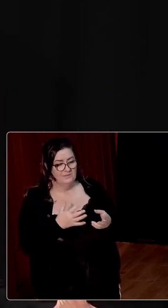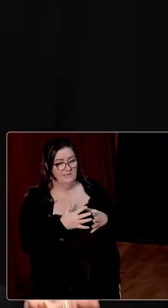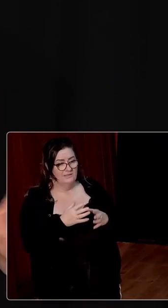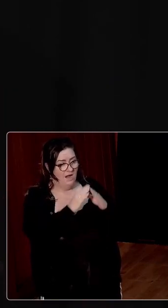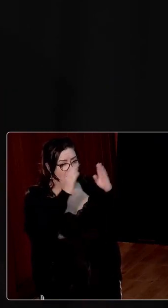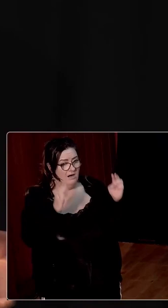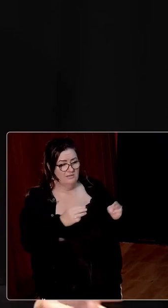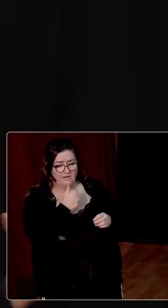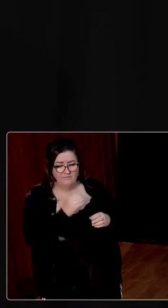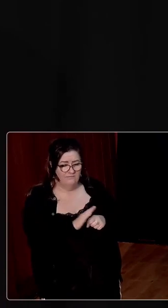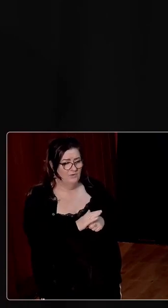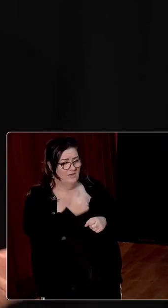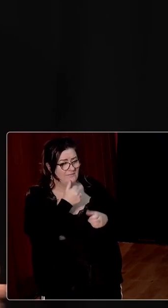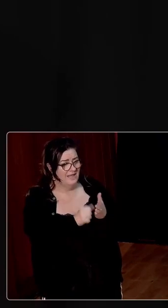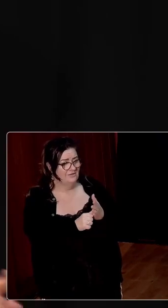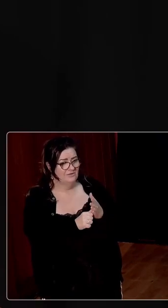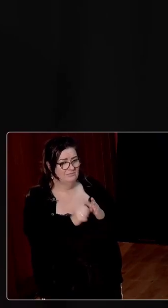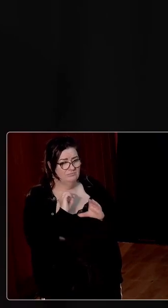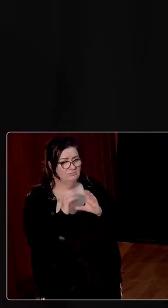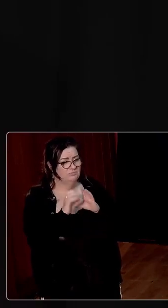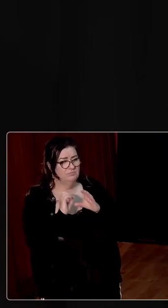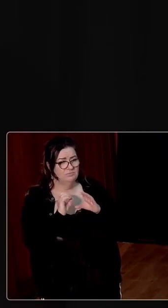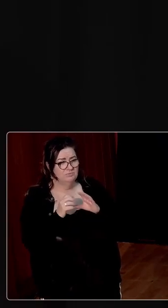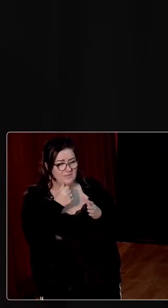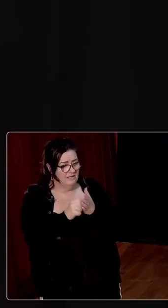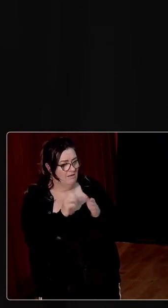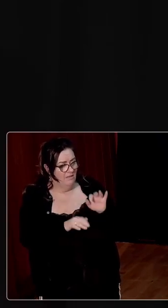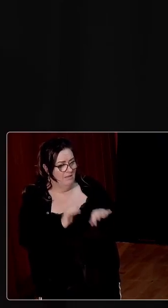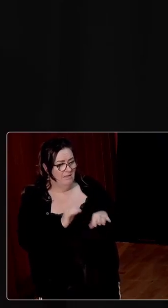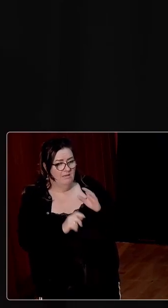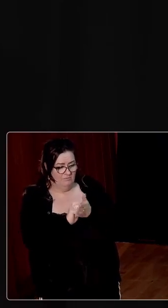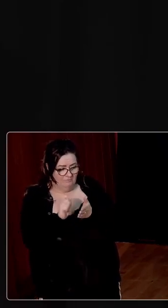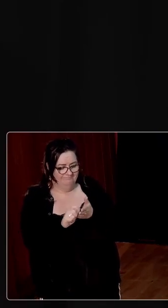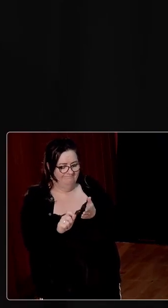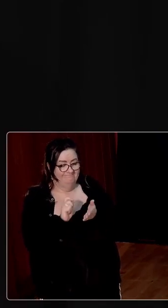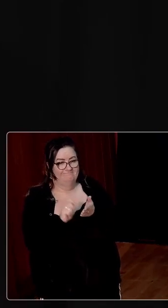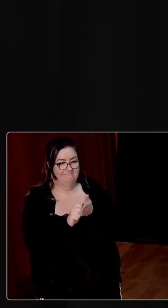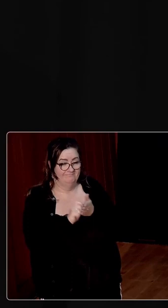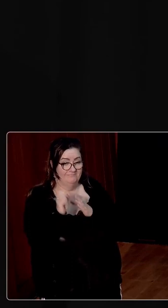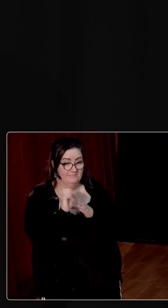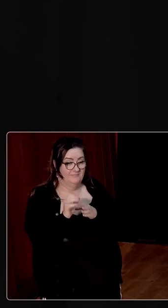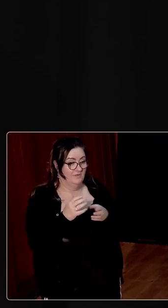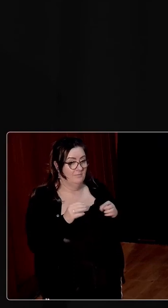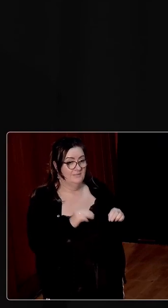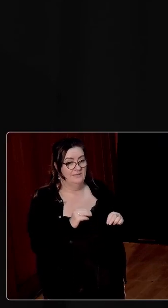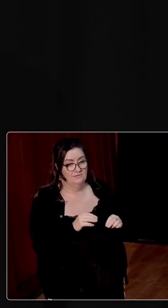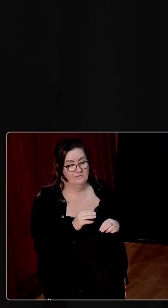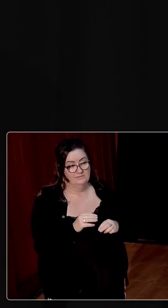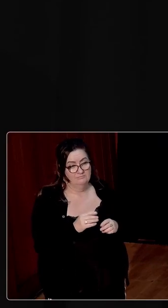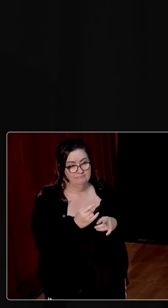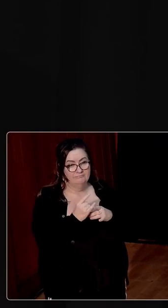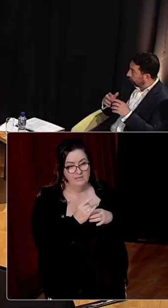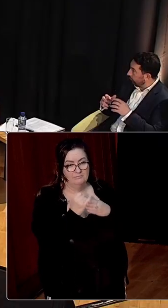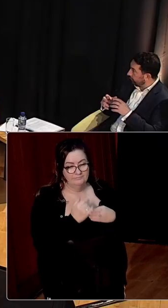letters of survival. People firing letters off to all these different sources, potential sources of help. And in terms of the